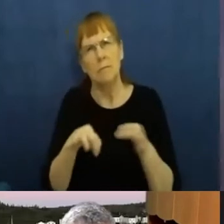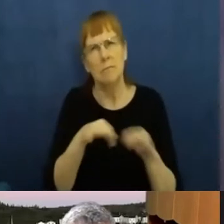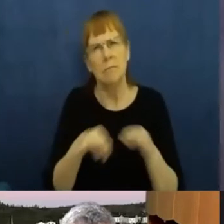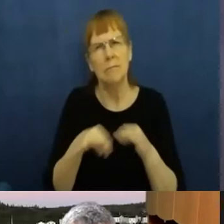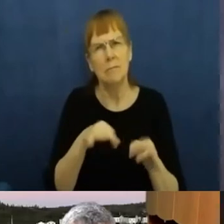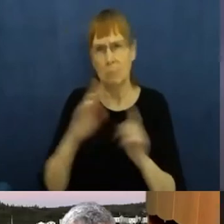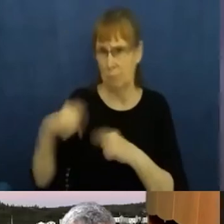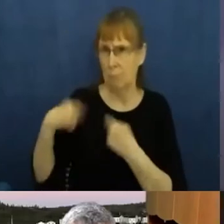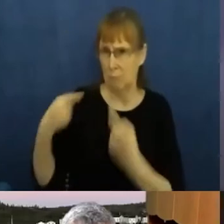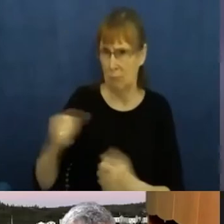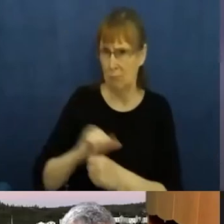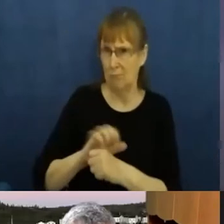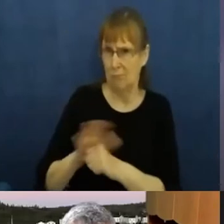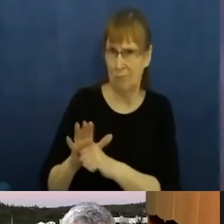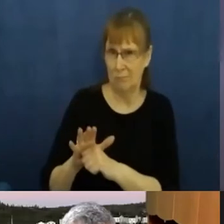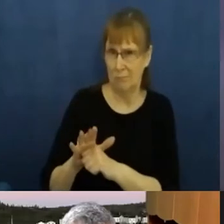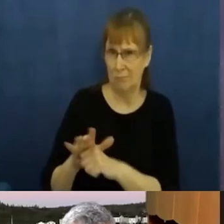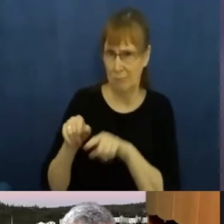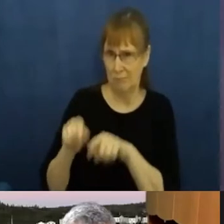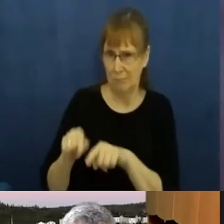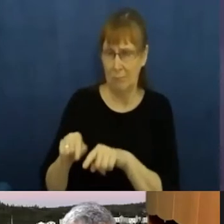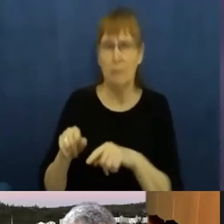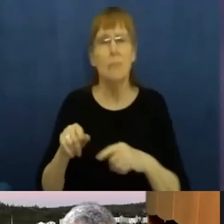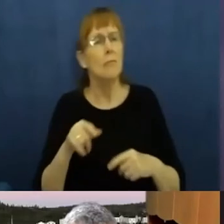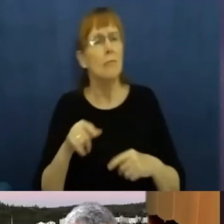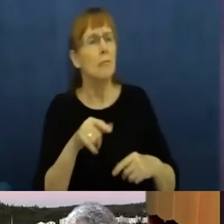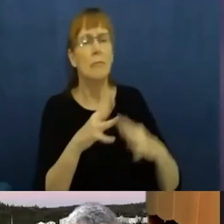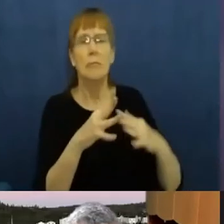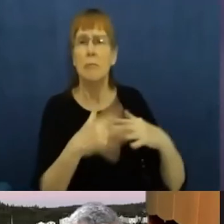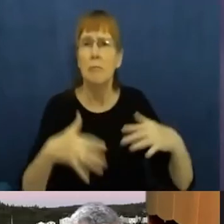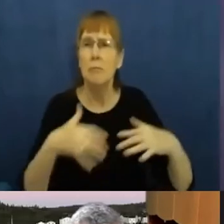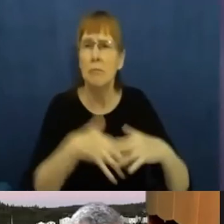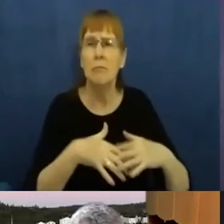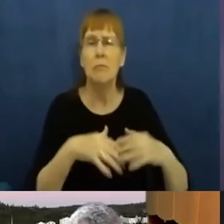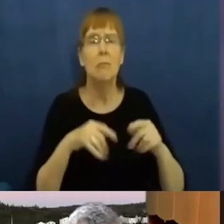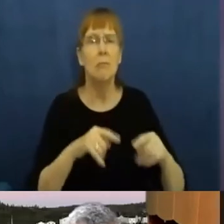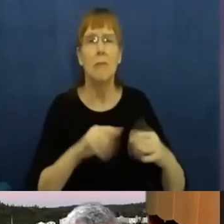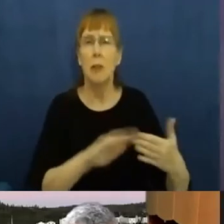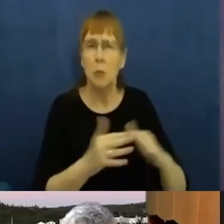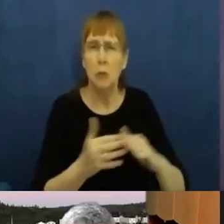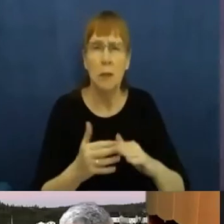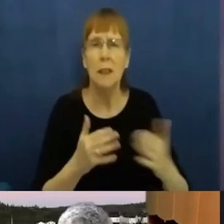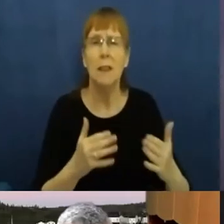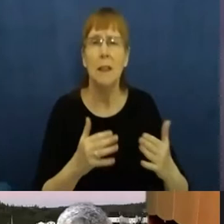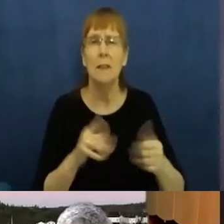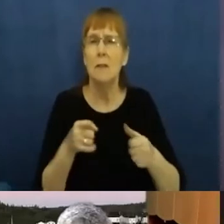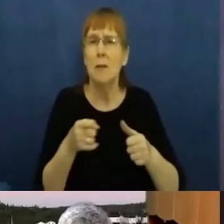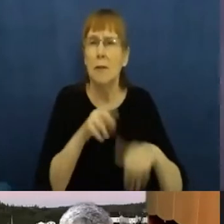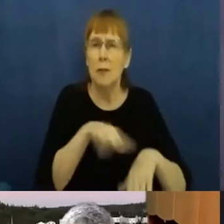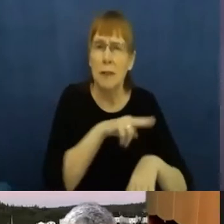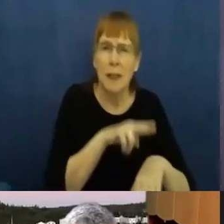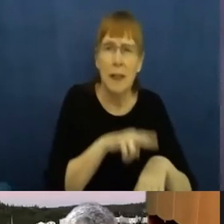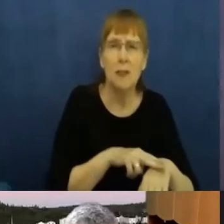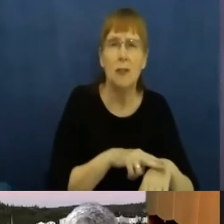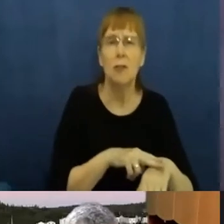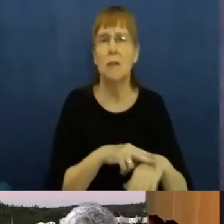you seen that has been happening in Indigenous communities and First Nations, Métis and Inuit communities that you have been visiting and working with?